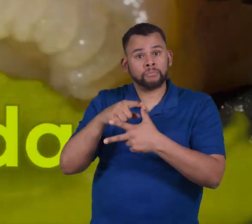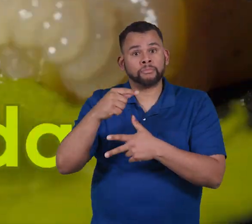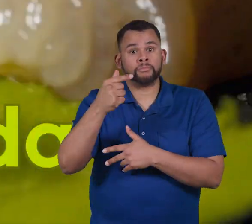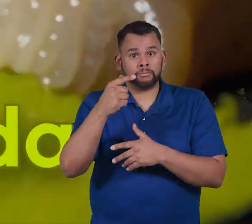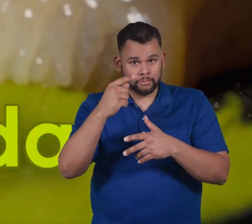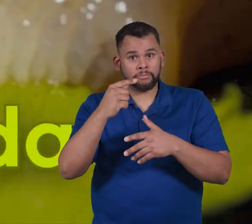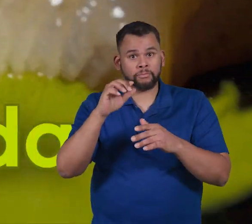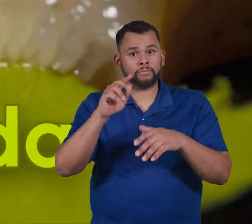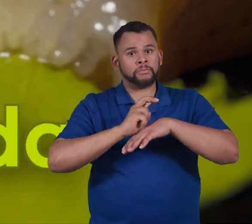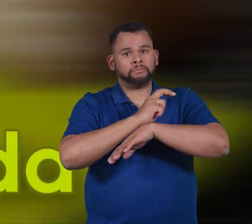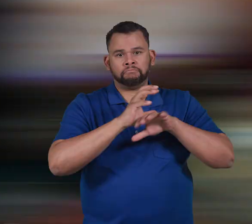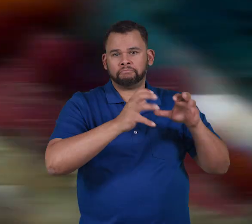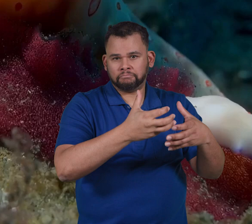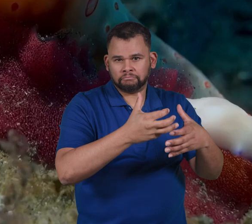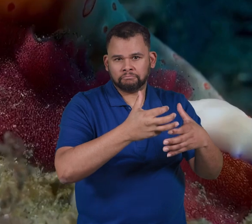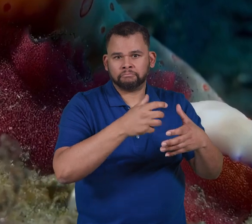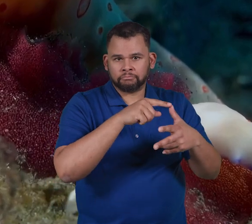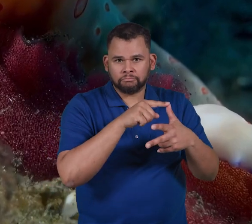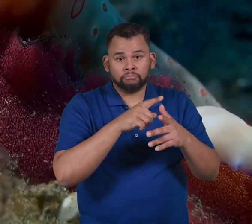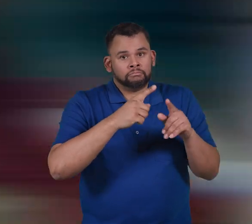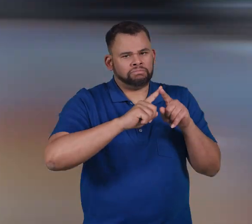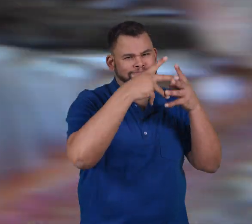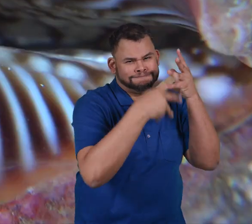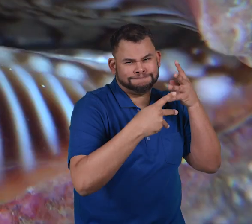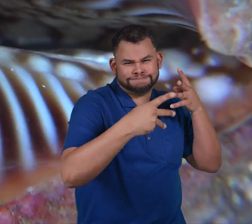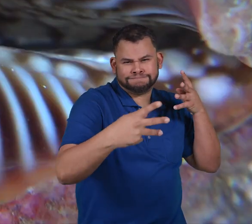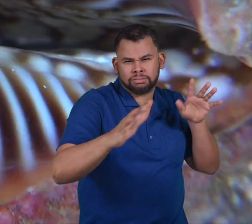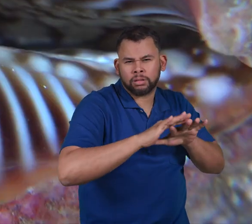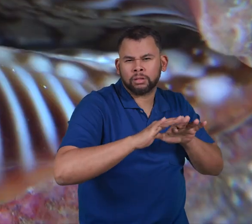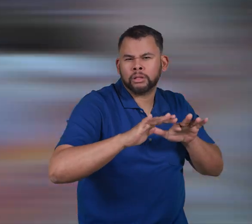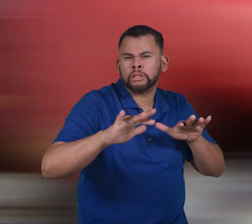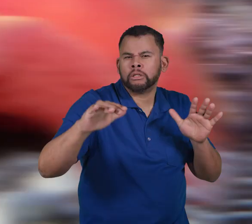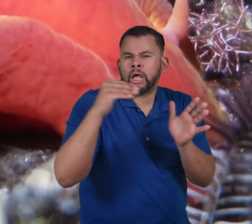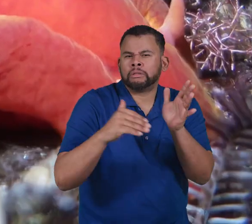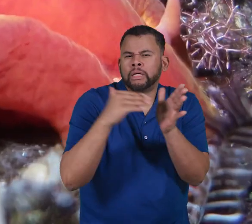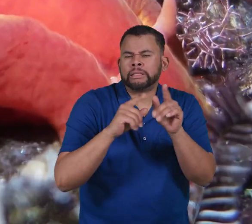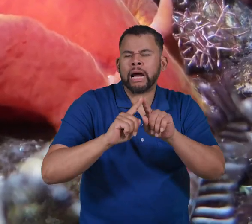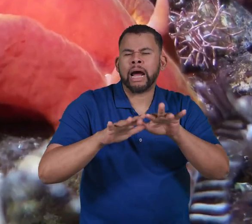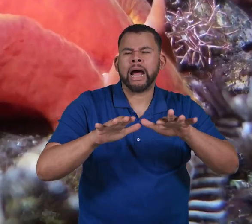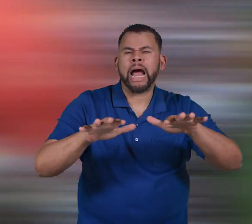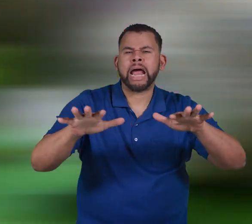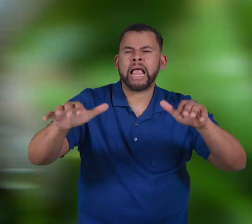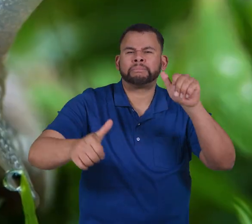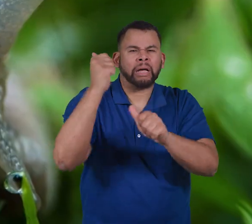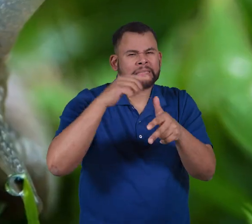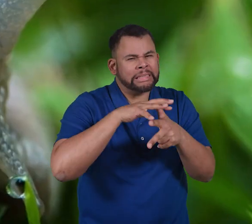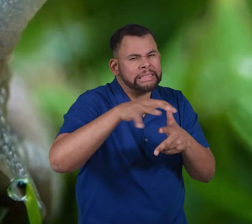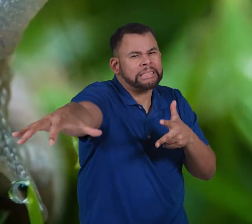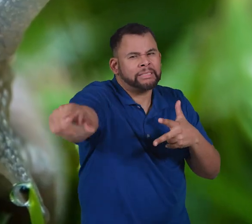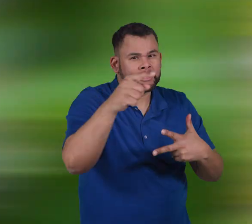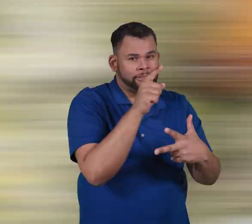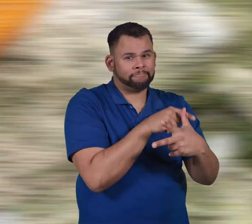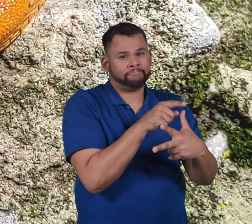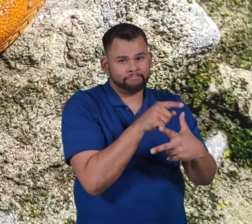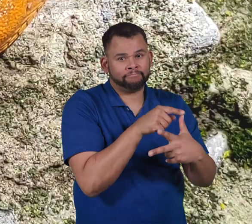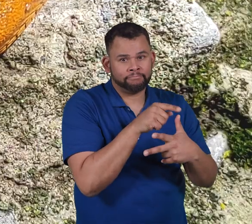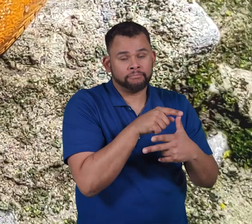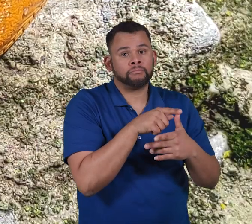Gastropoda is the most diverse group of mollusks. Tens of thousands of gastropods exist.